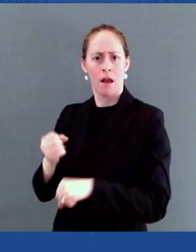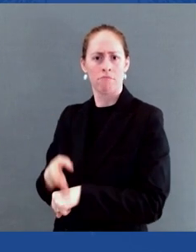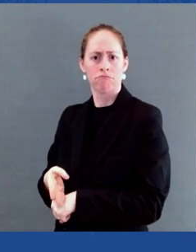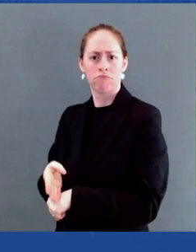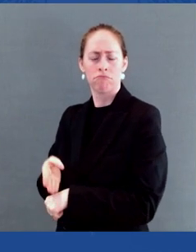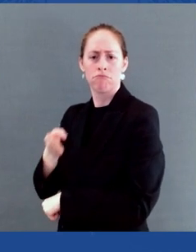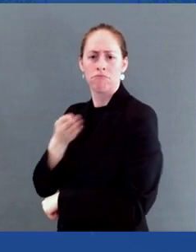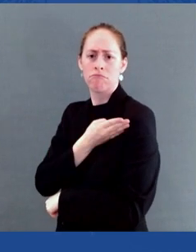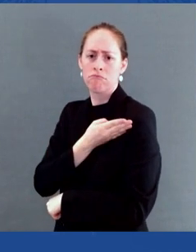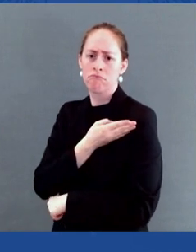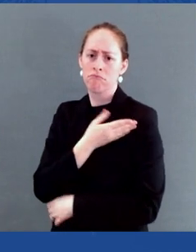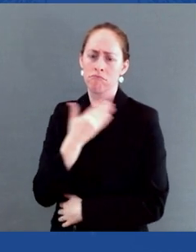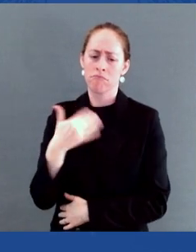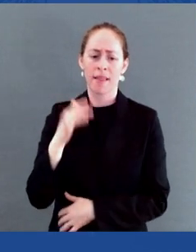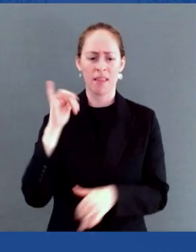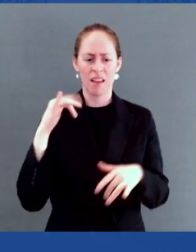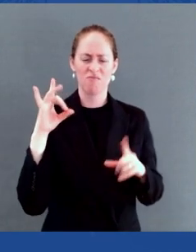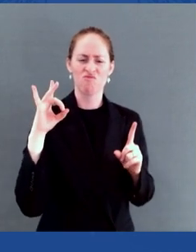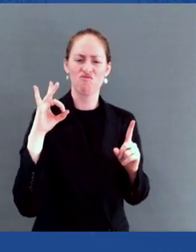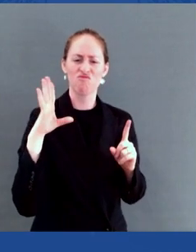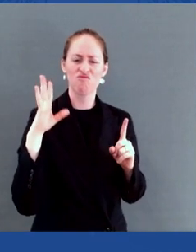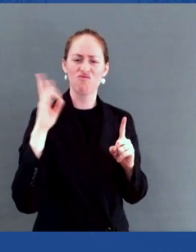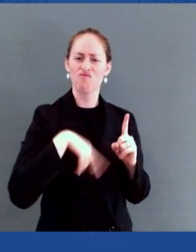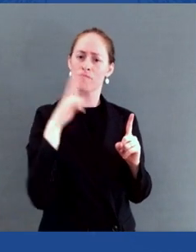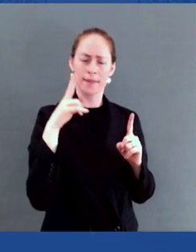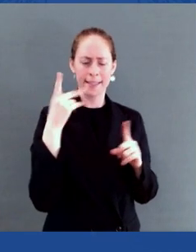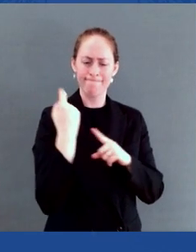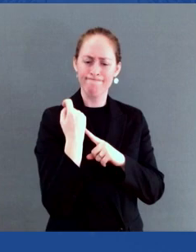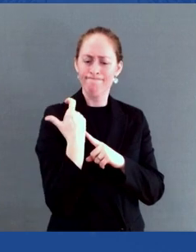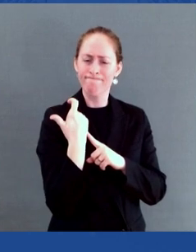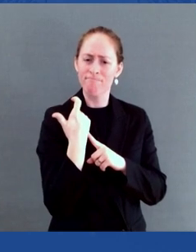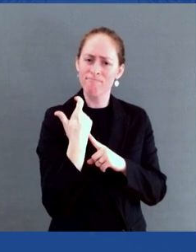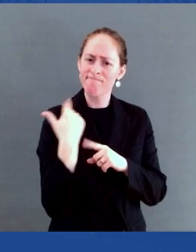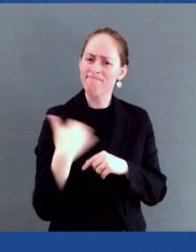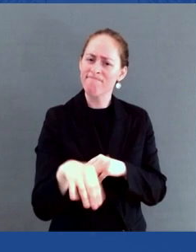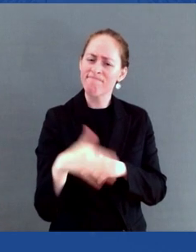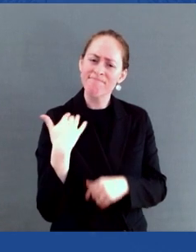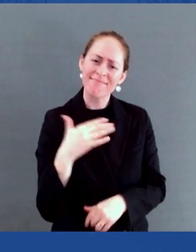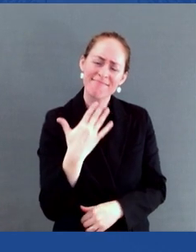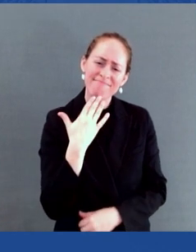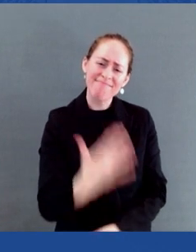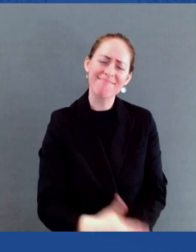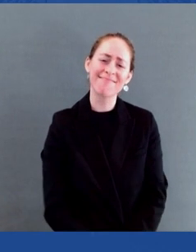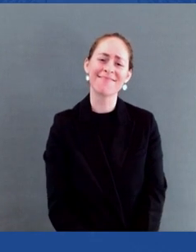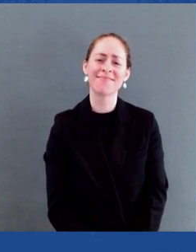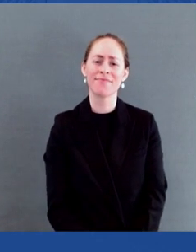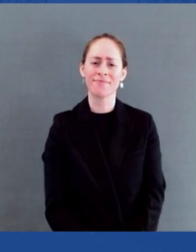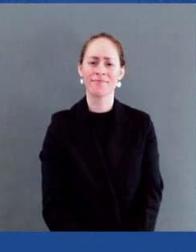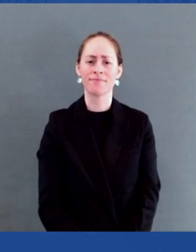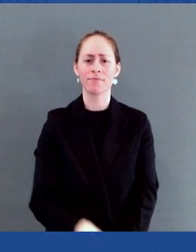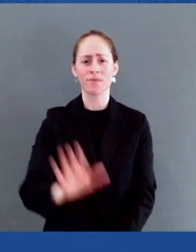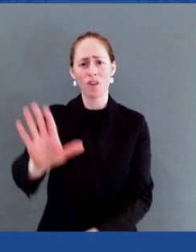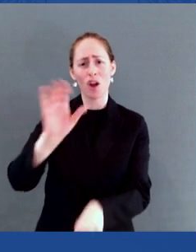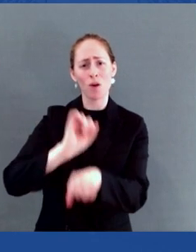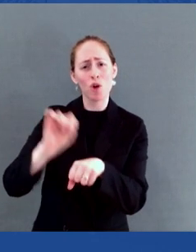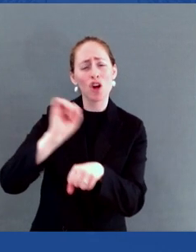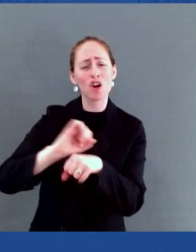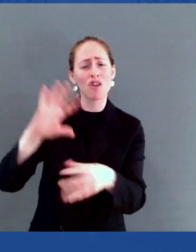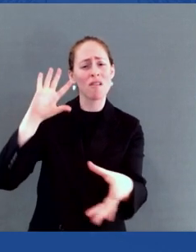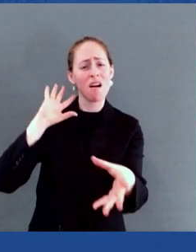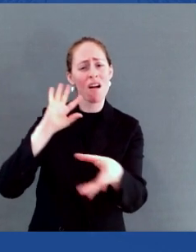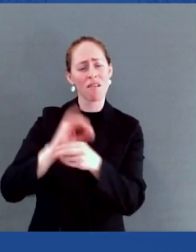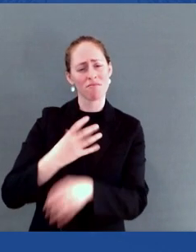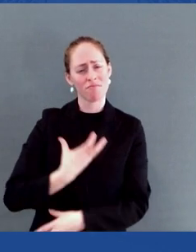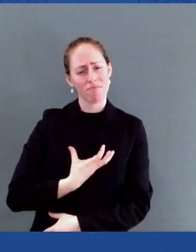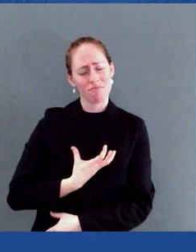And I want to thank you. Thank you for your voices and for putting your hearts into your work. Because that's what you do. You put your hearts into work. And people can tell